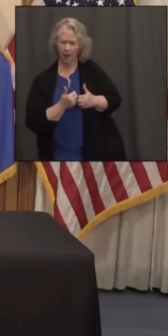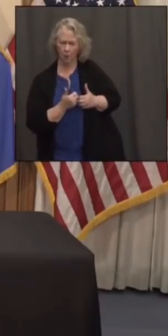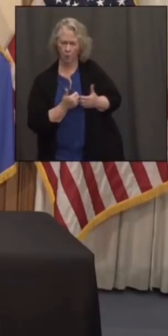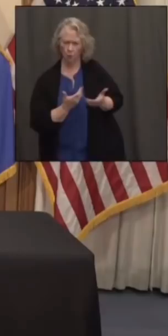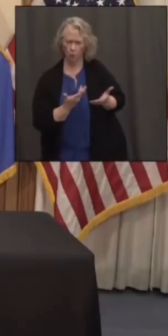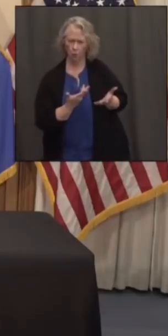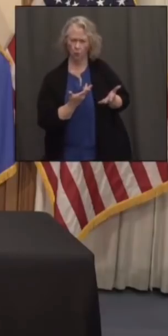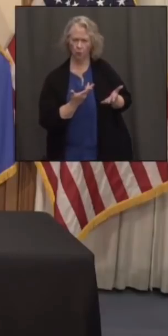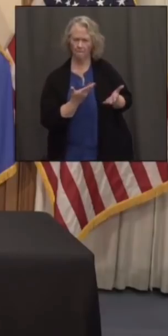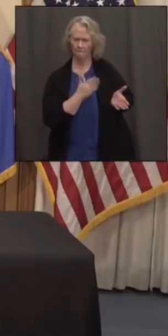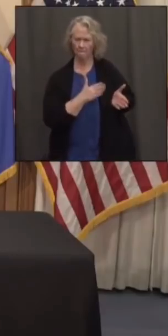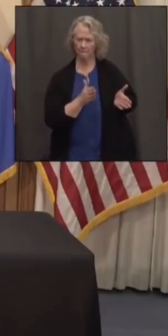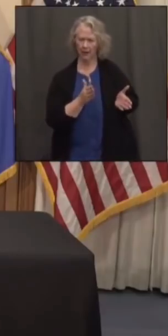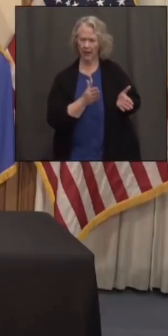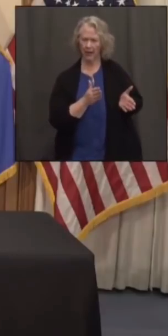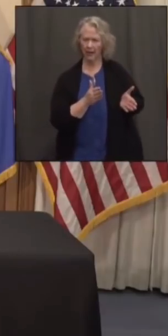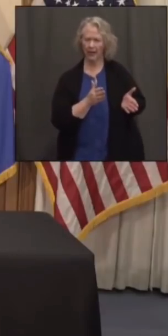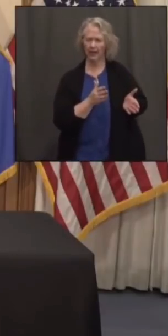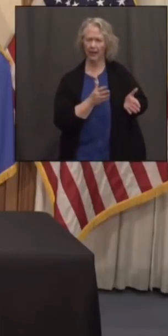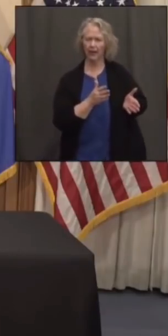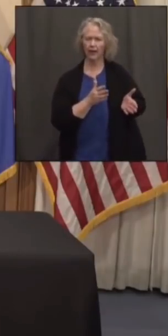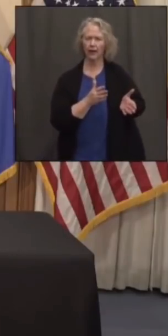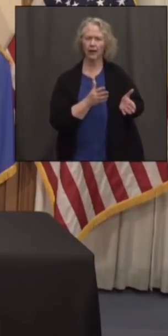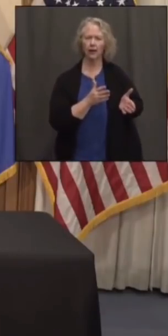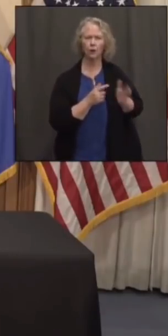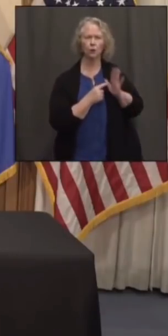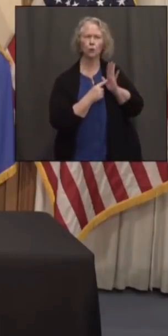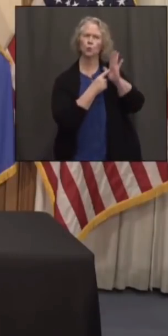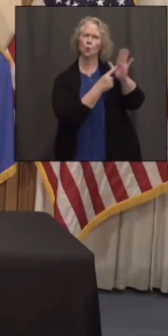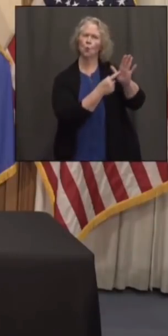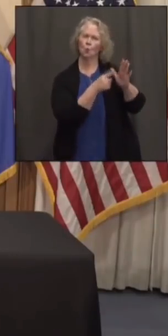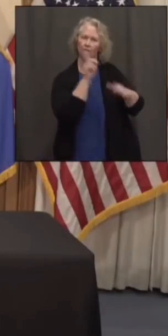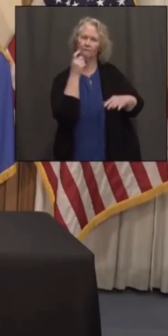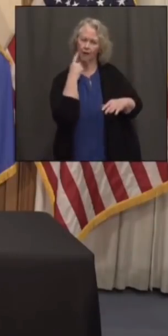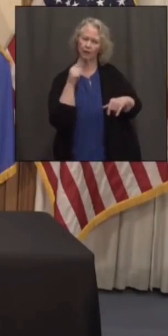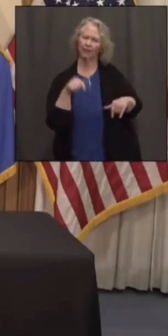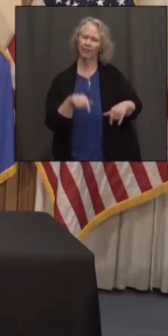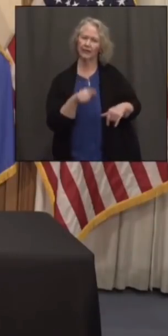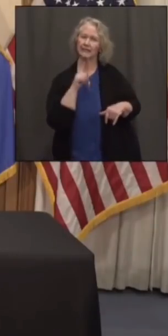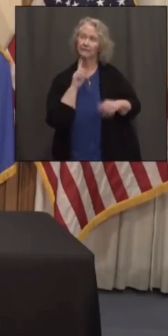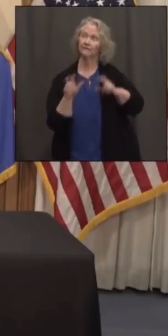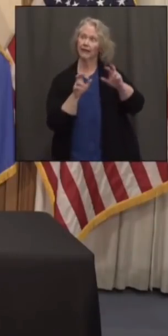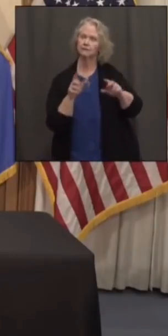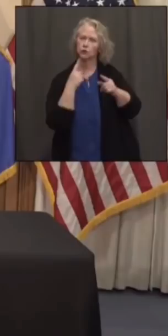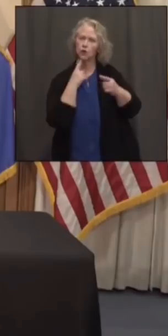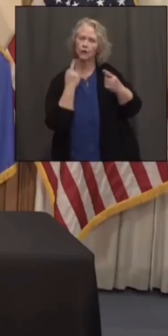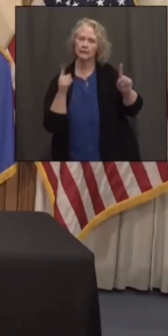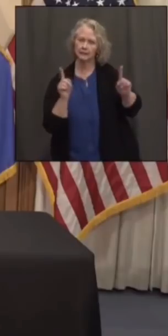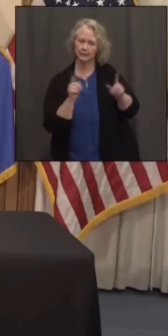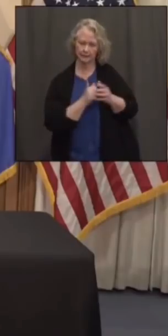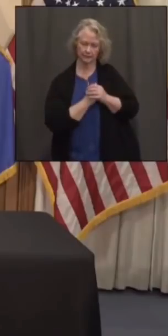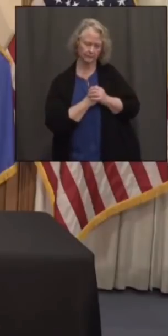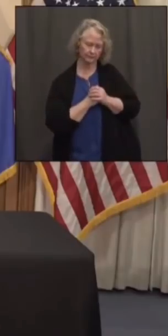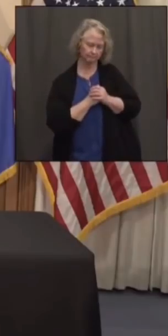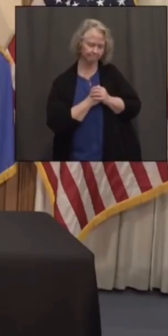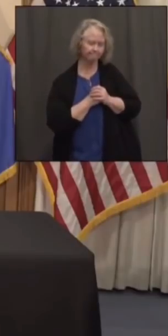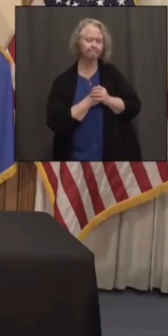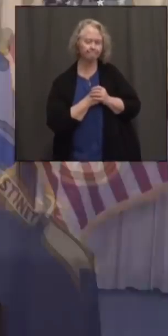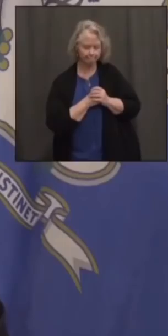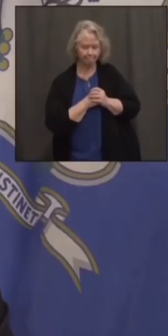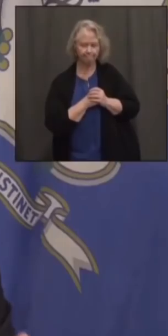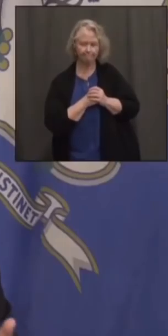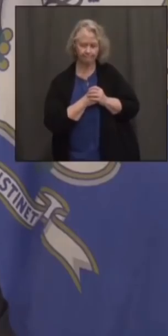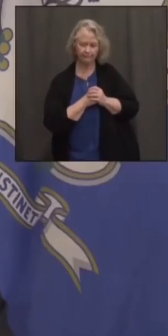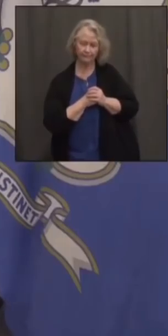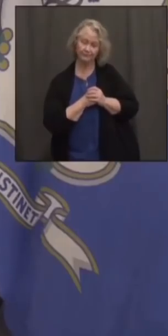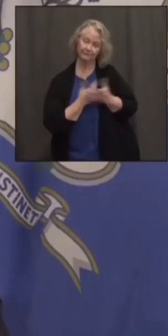you plan to show the federal government that these investments have worked? Yeah. Well, obviously,